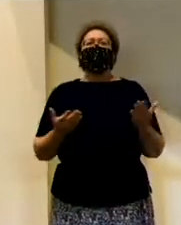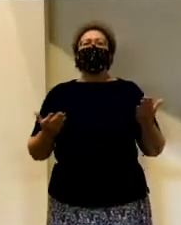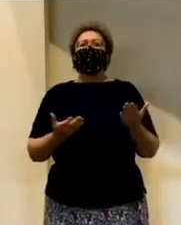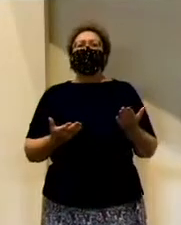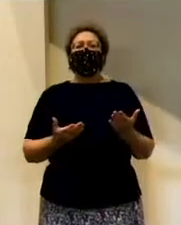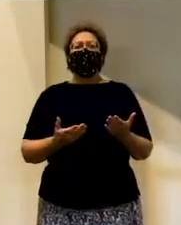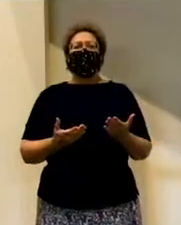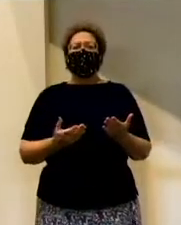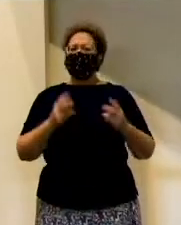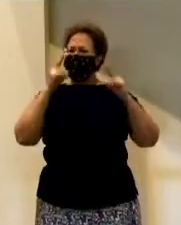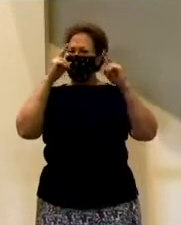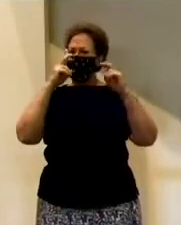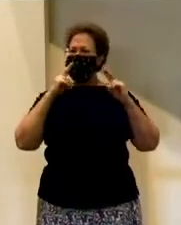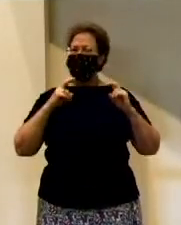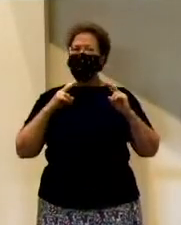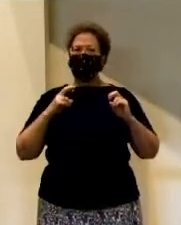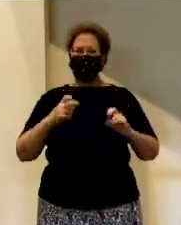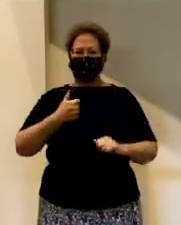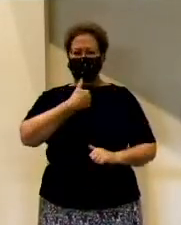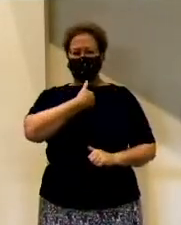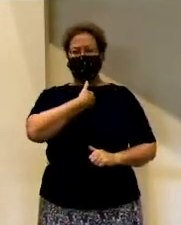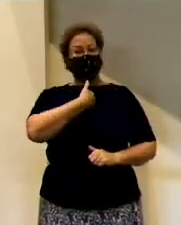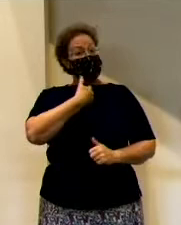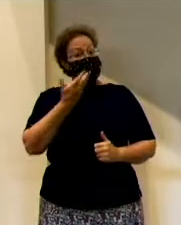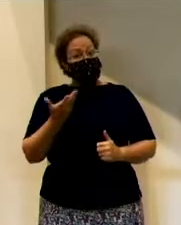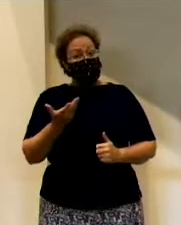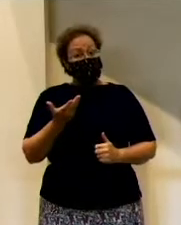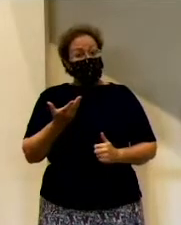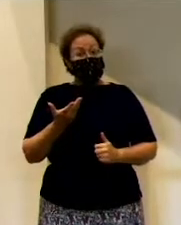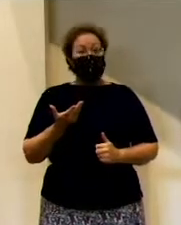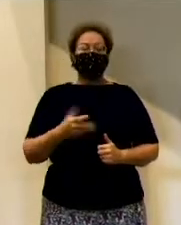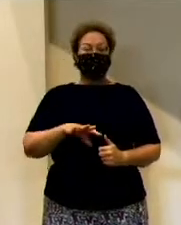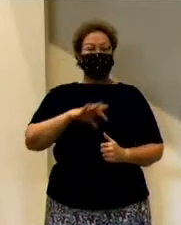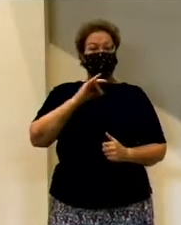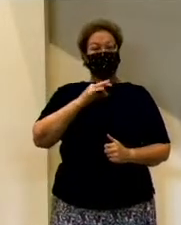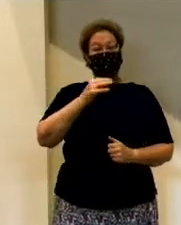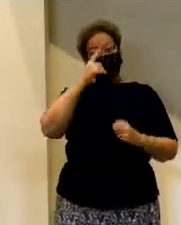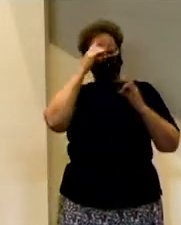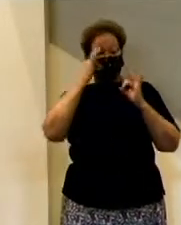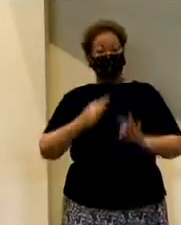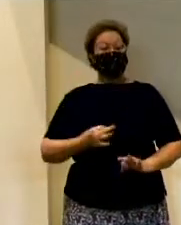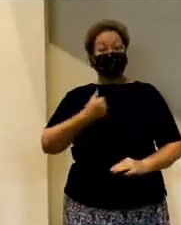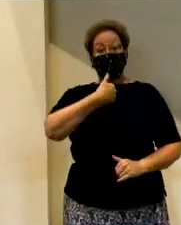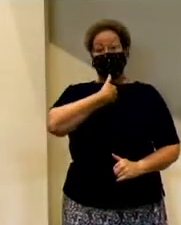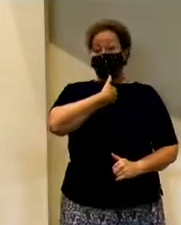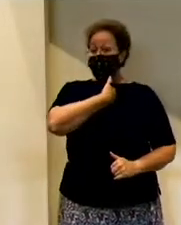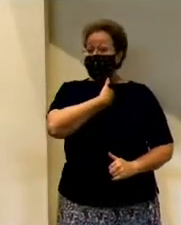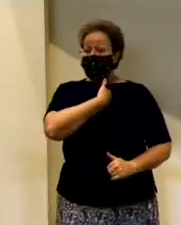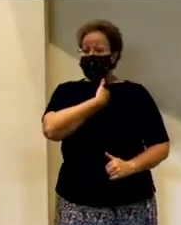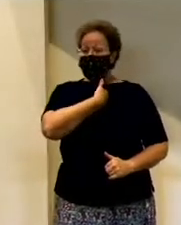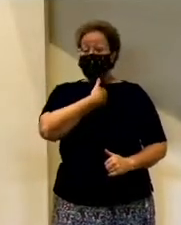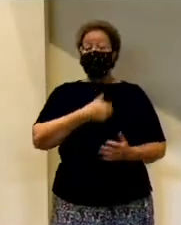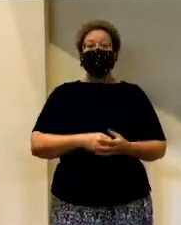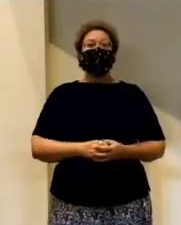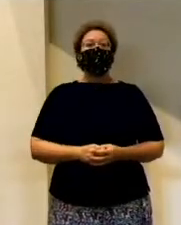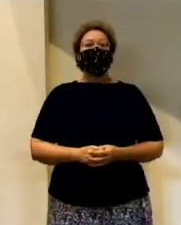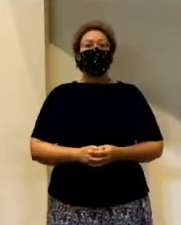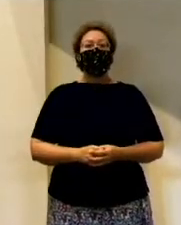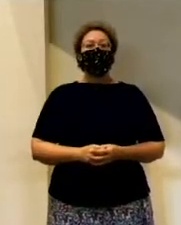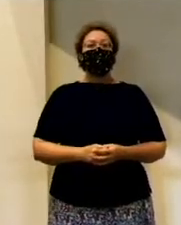don't I have to figure this stuff out first? And then at some point choose or decide that Jesus is going to be my Savior?